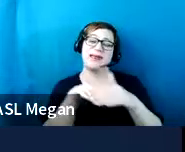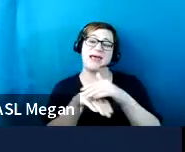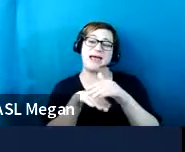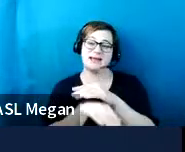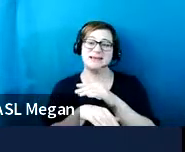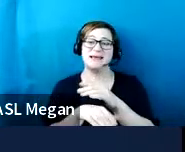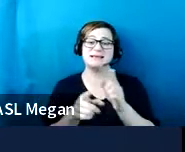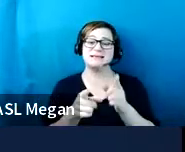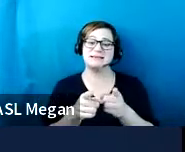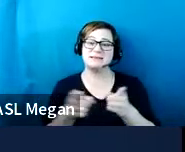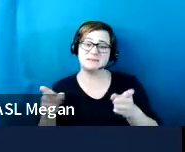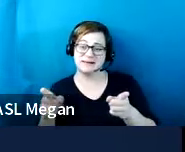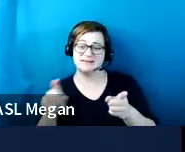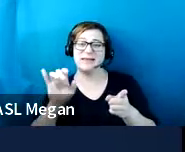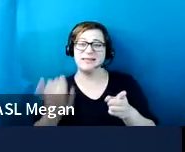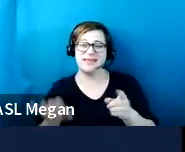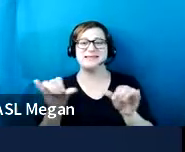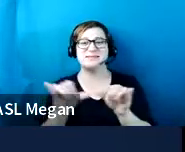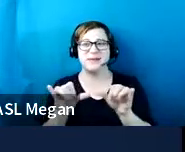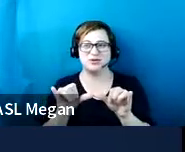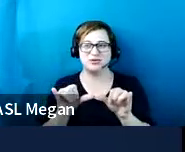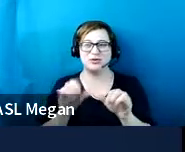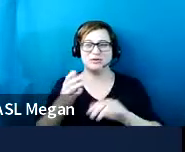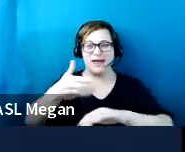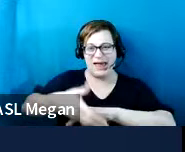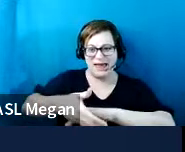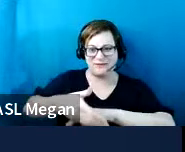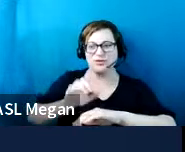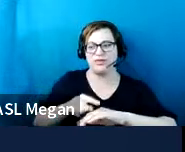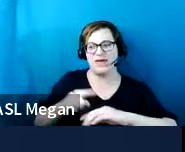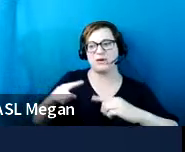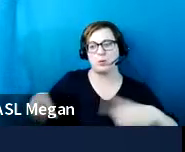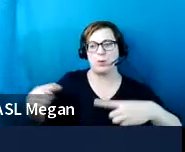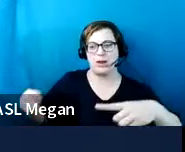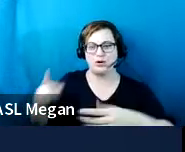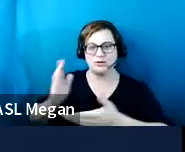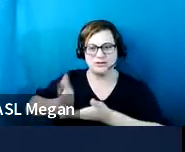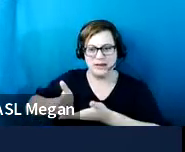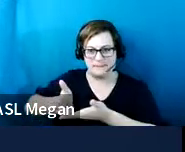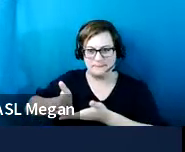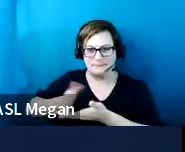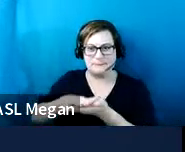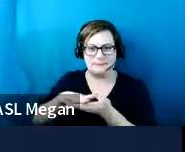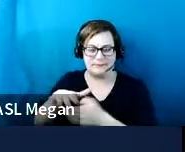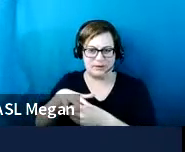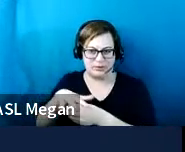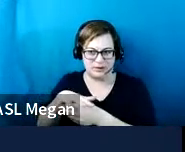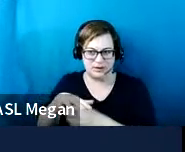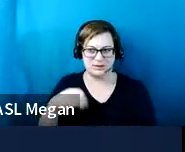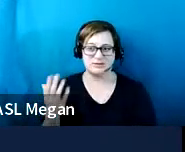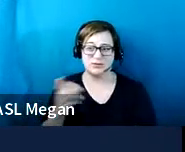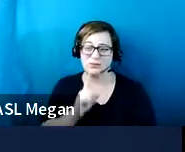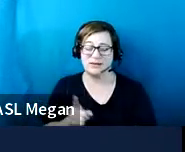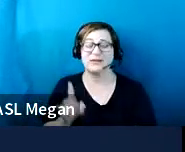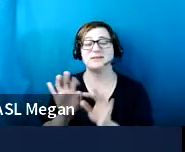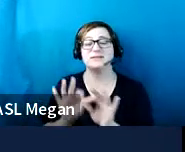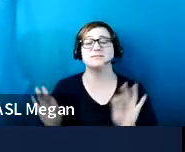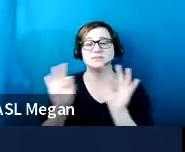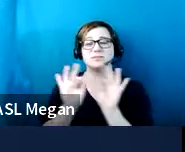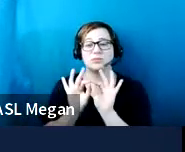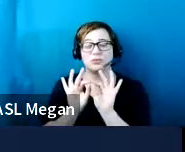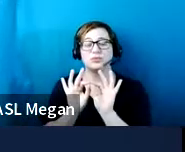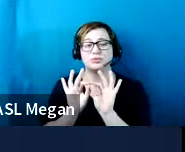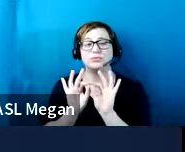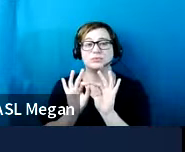stop. So when we talk about like the wheel stop, it's really, um, it's going to be important to, to